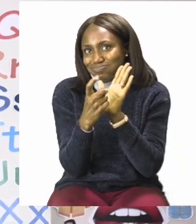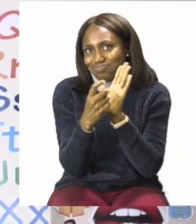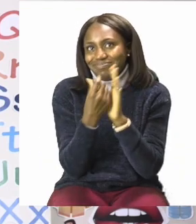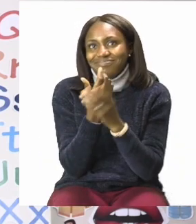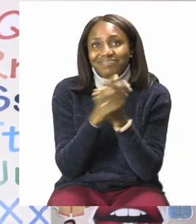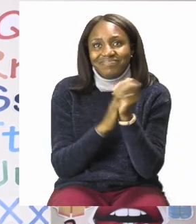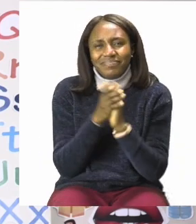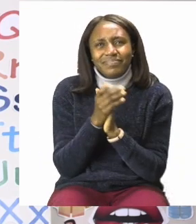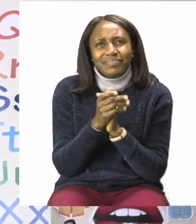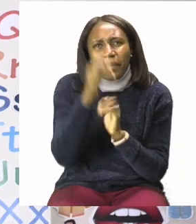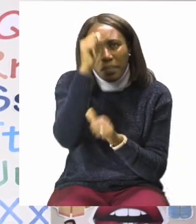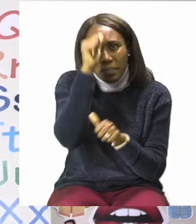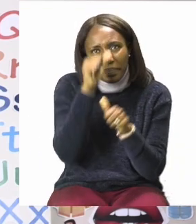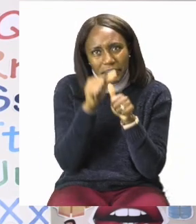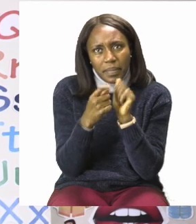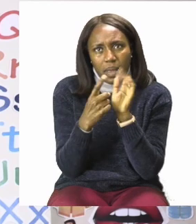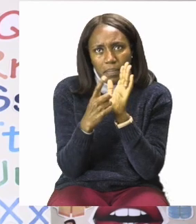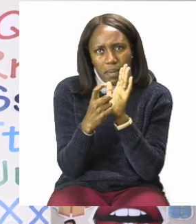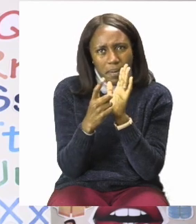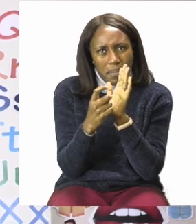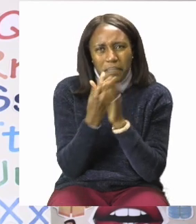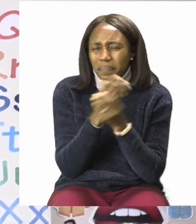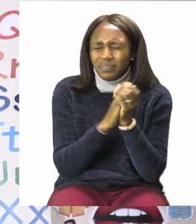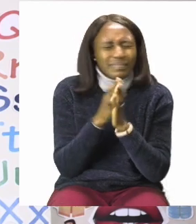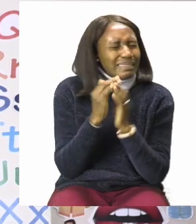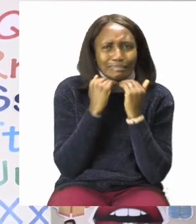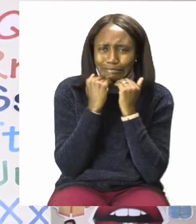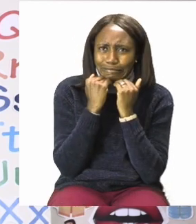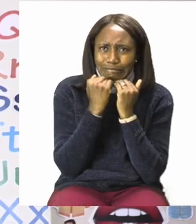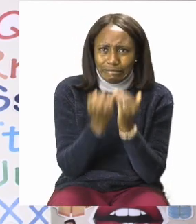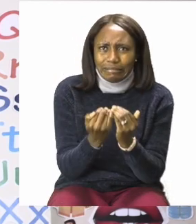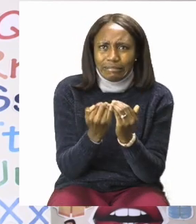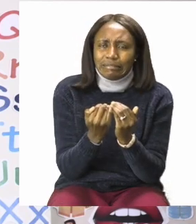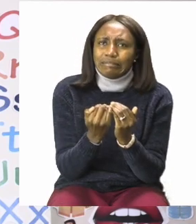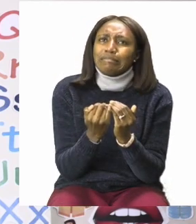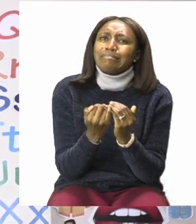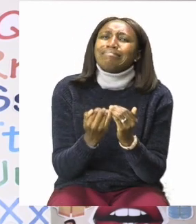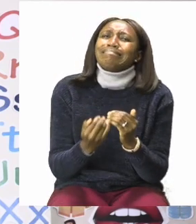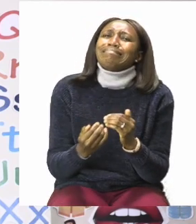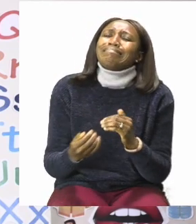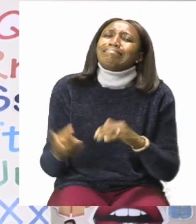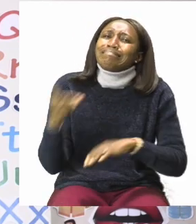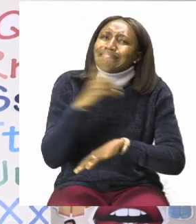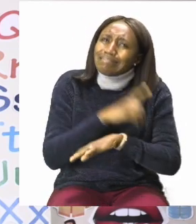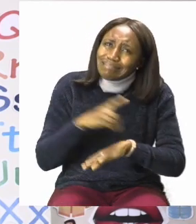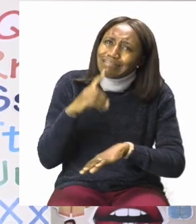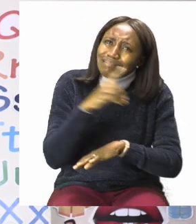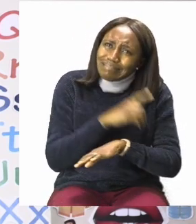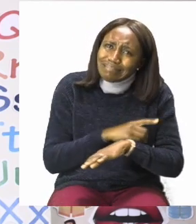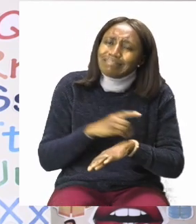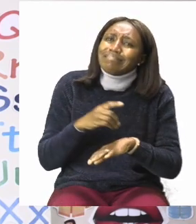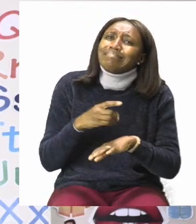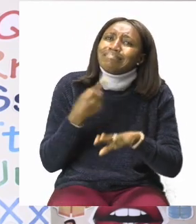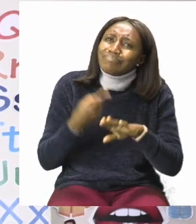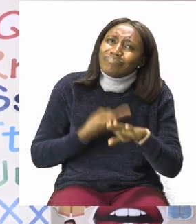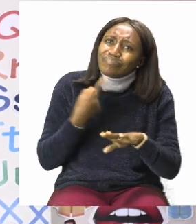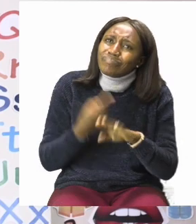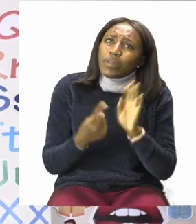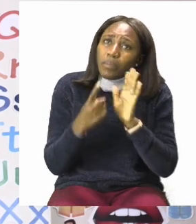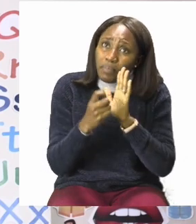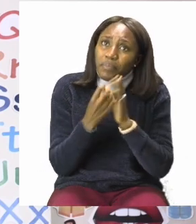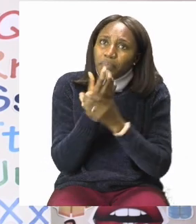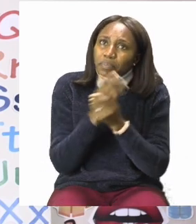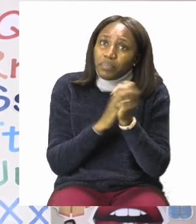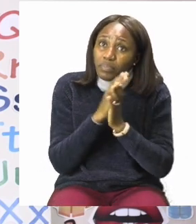Remember, sanitizing is very important. So, every time when you sanitize, try and ask the person next to you to